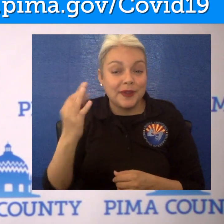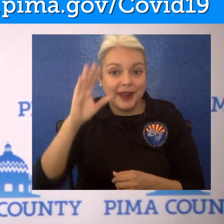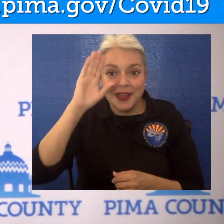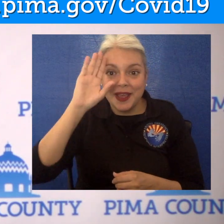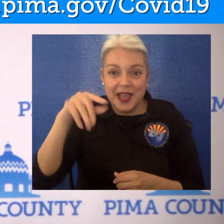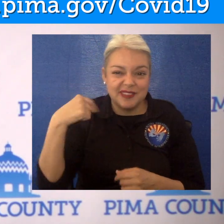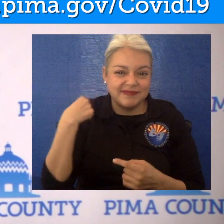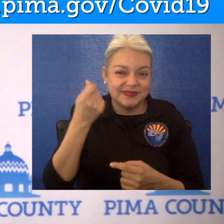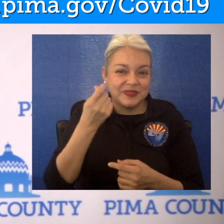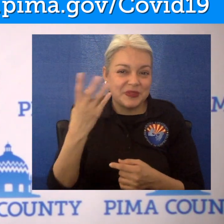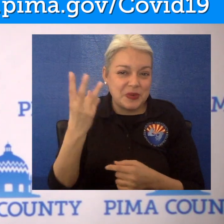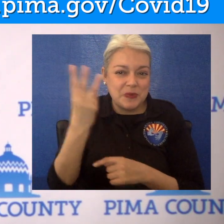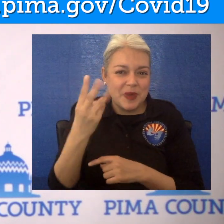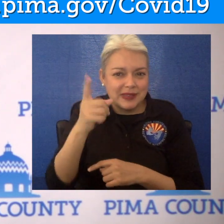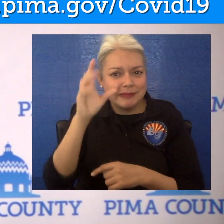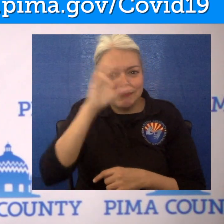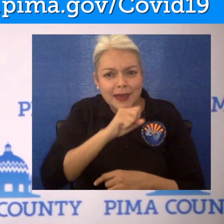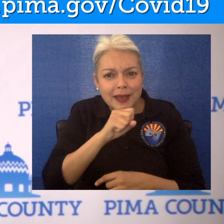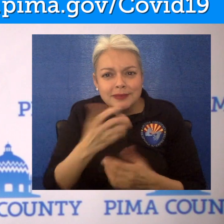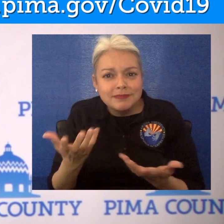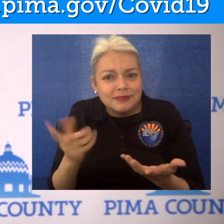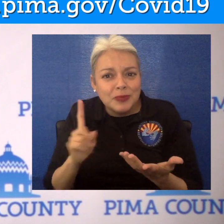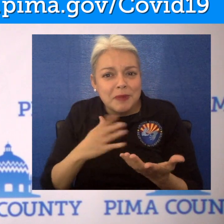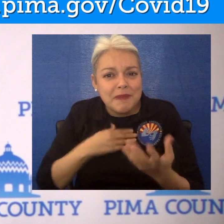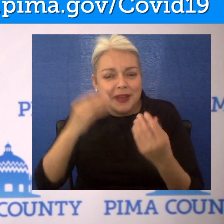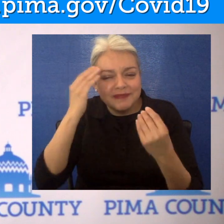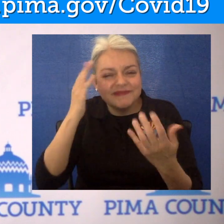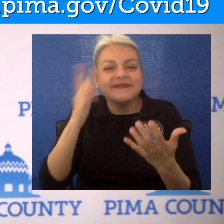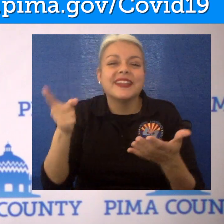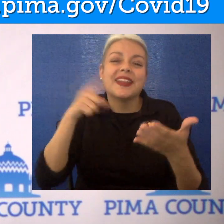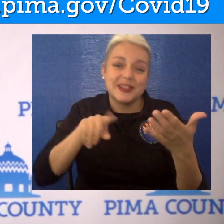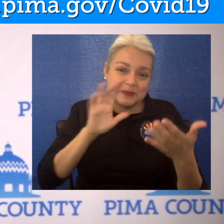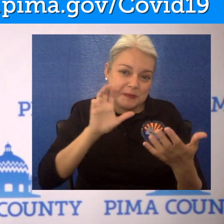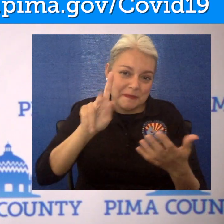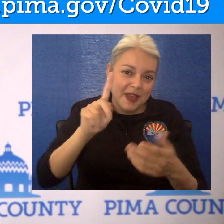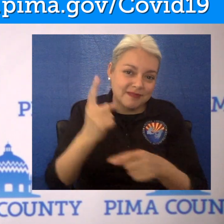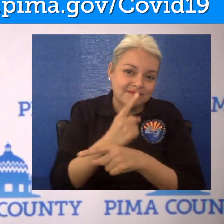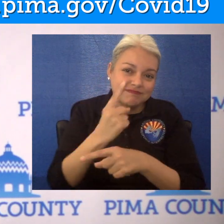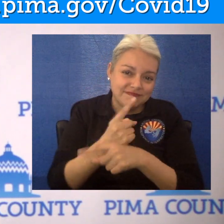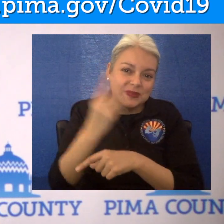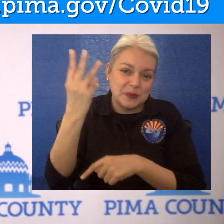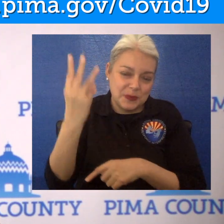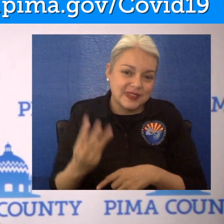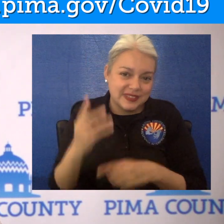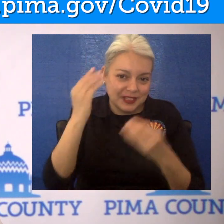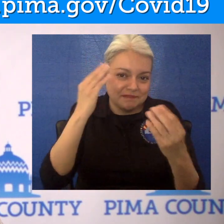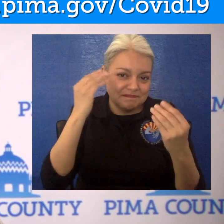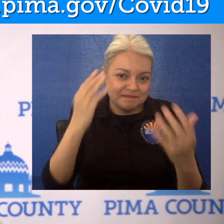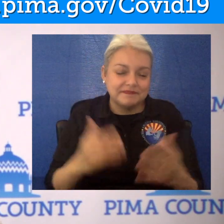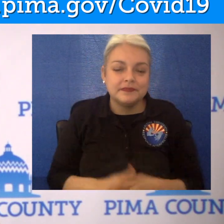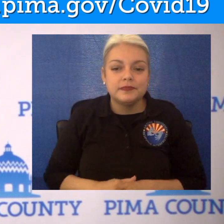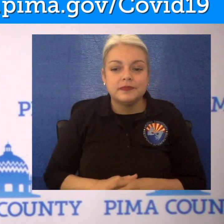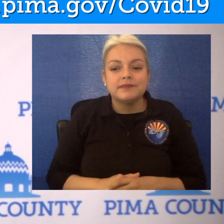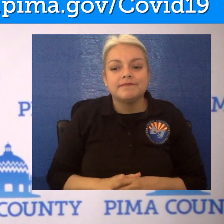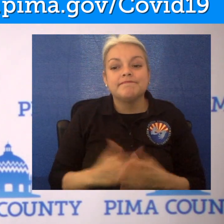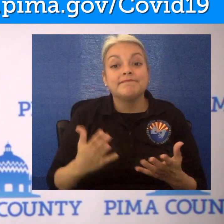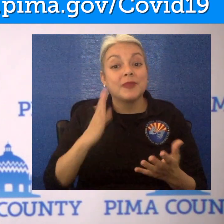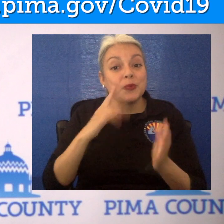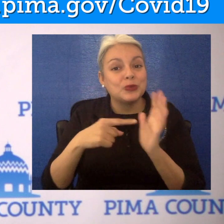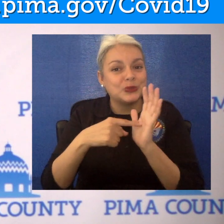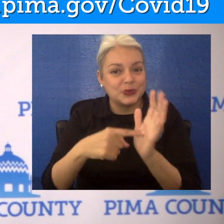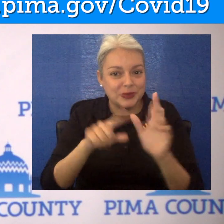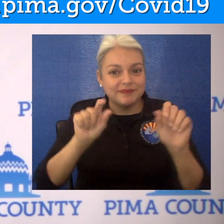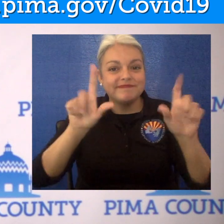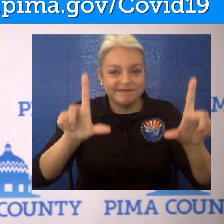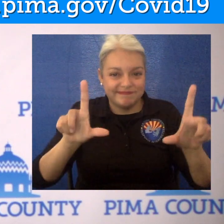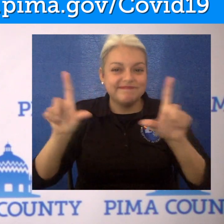I've missed the past few Wednesdays. Next week, we'll go back to Data Wednesday. So once again, I want to share with you a